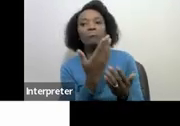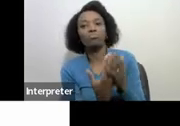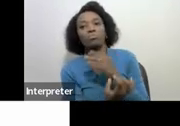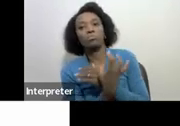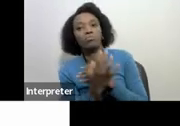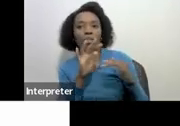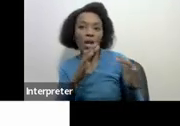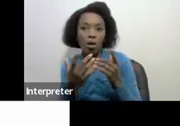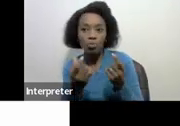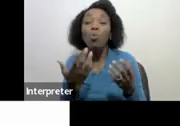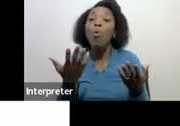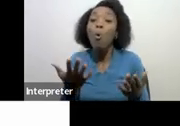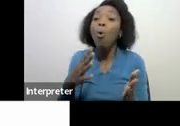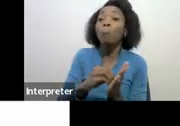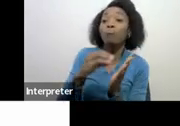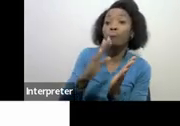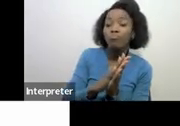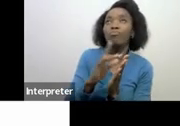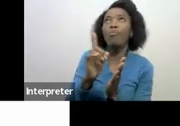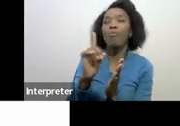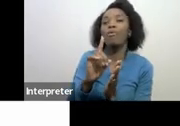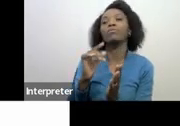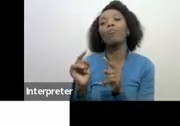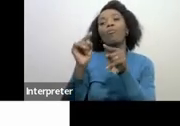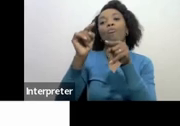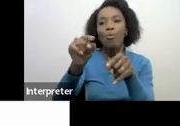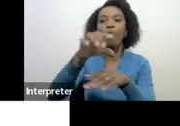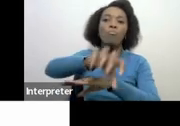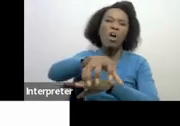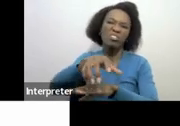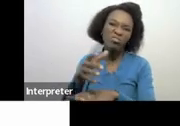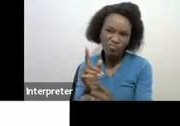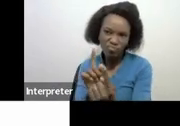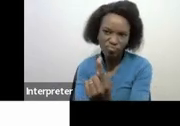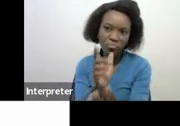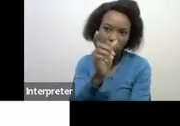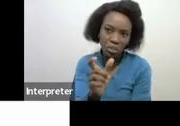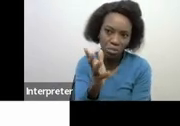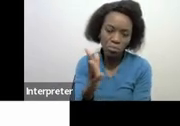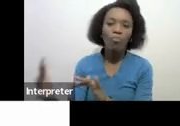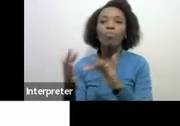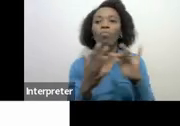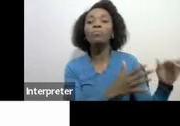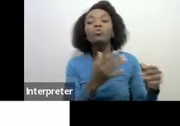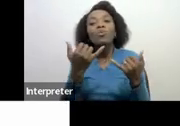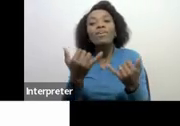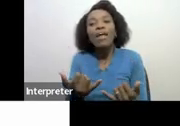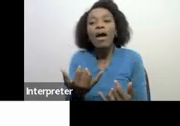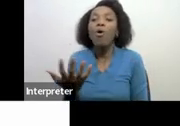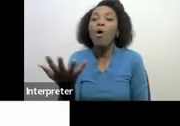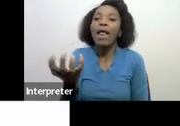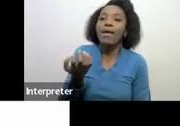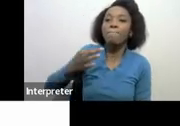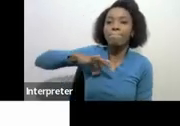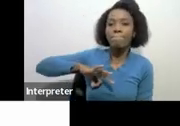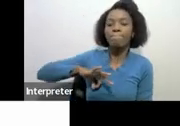appointment at the SASH branch so if we look at the income tax assessment upon